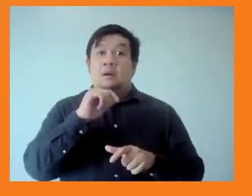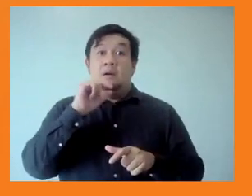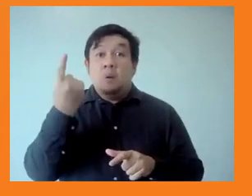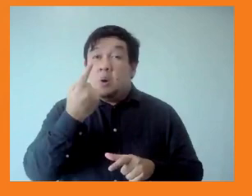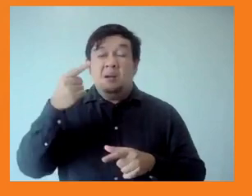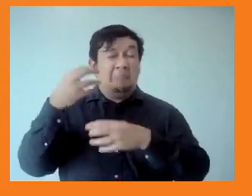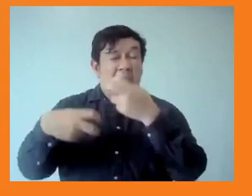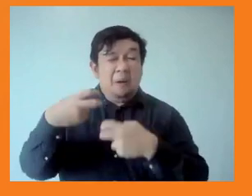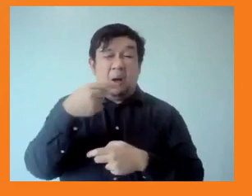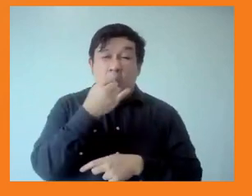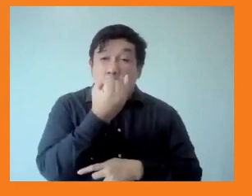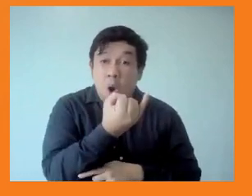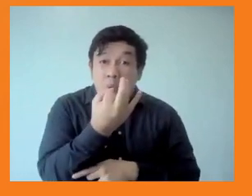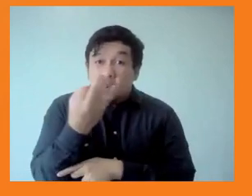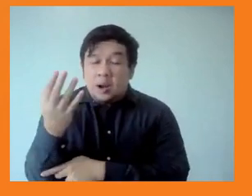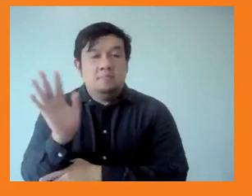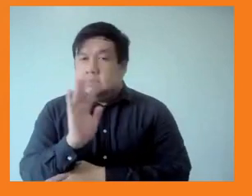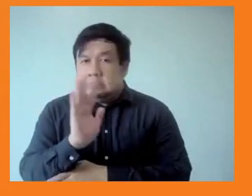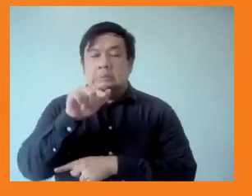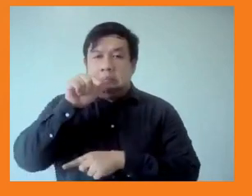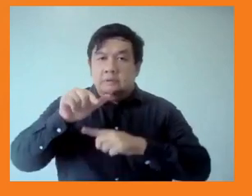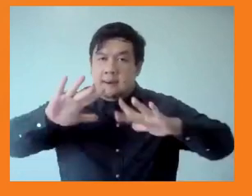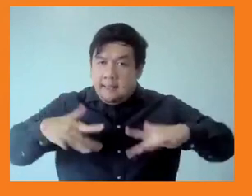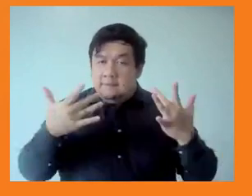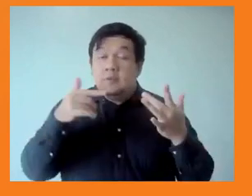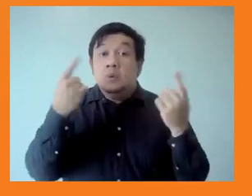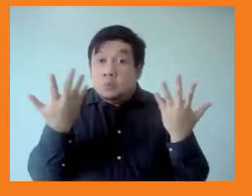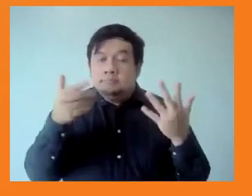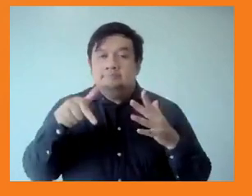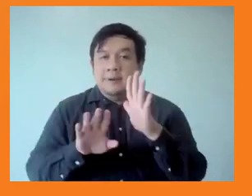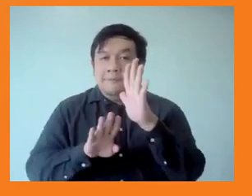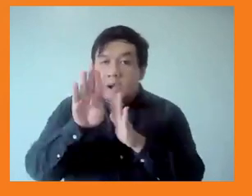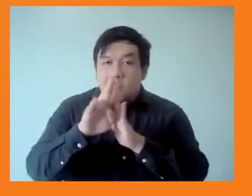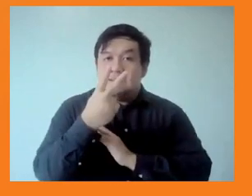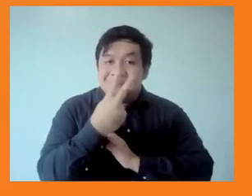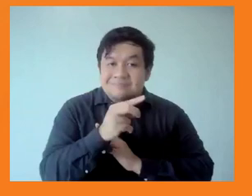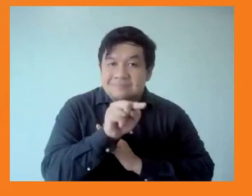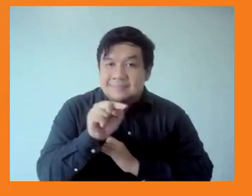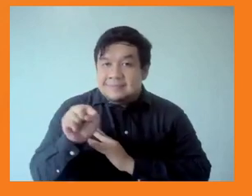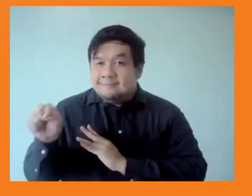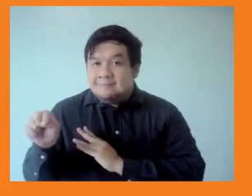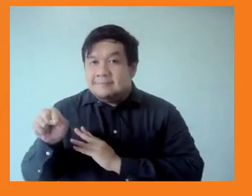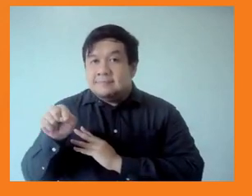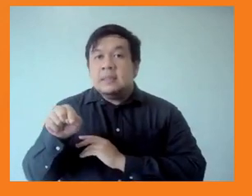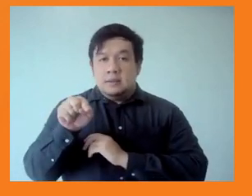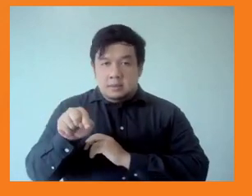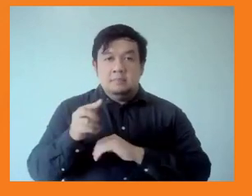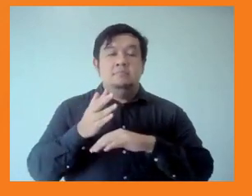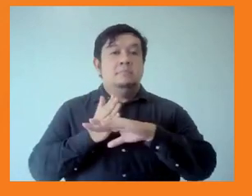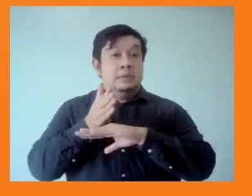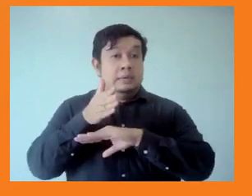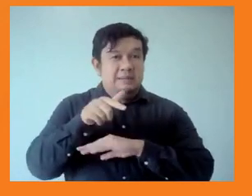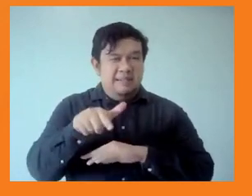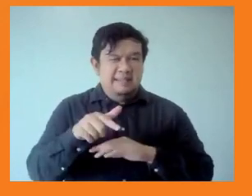Overdevelopment, overconsumption, moving beyond the dirty development model, moving beyond coal, which I think the ADB has already done,